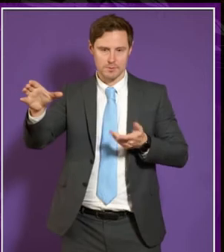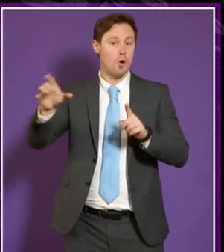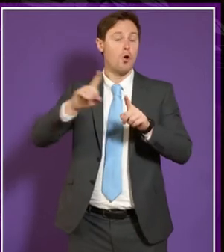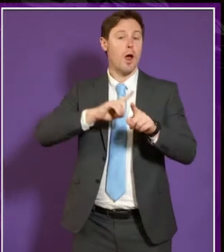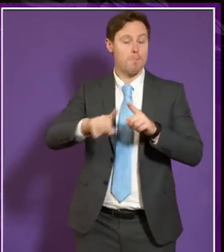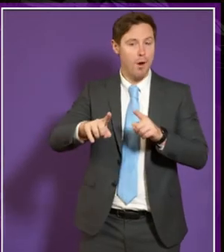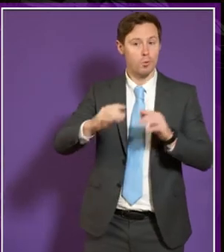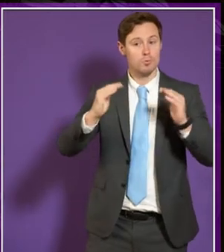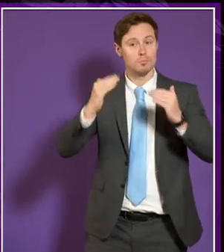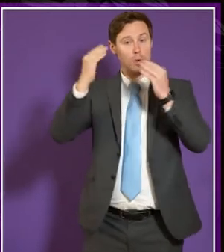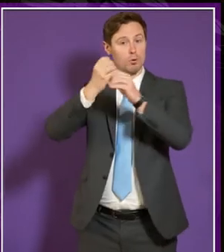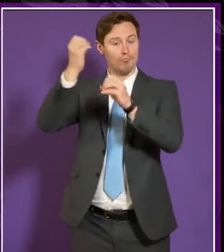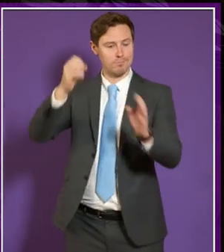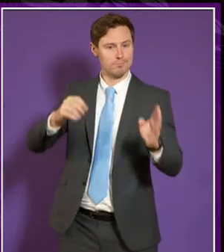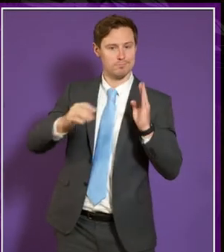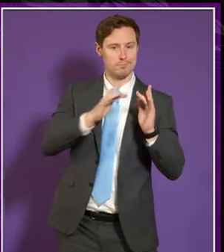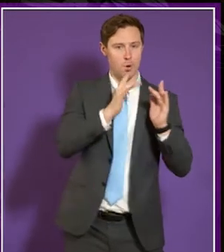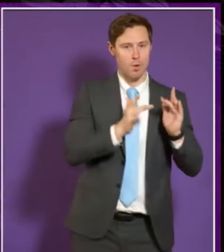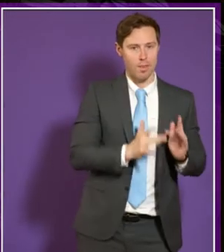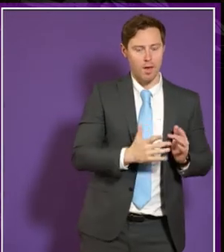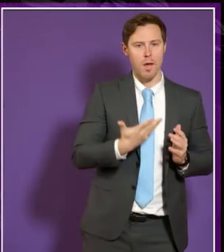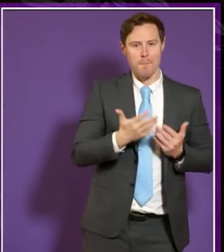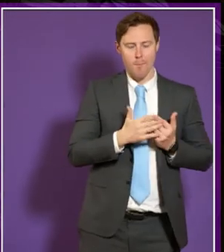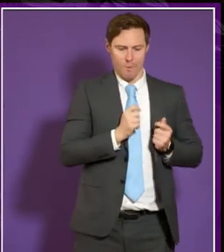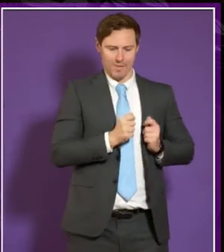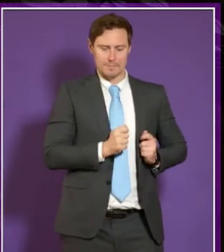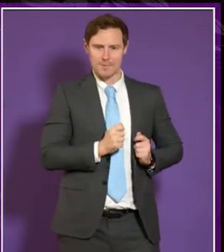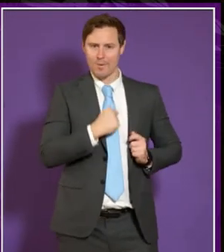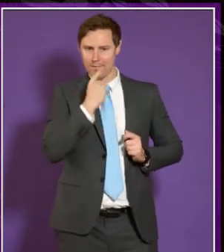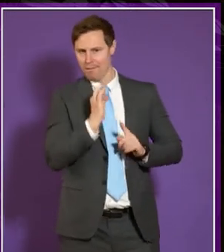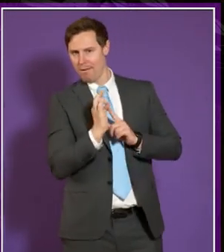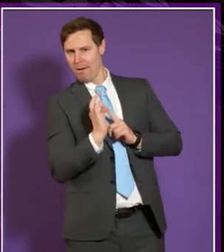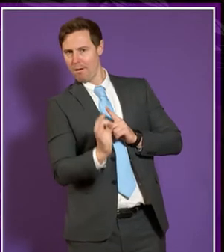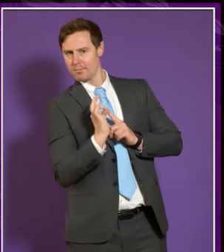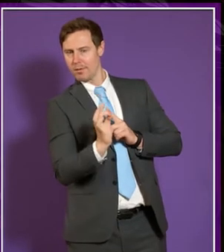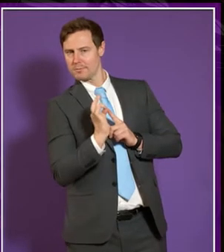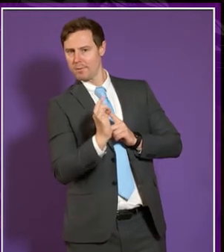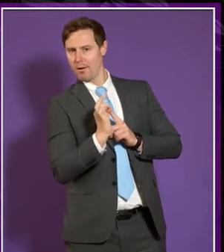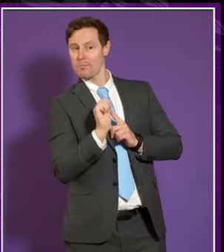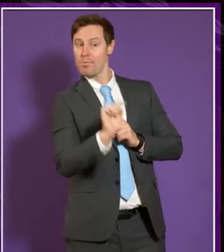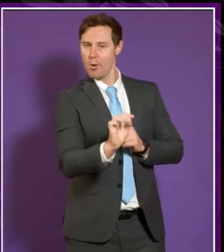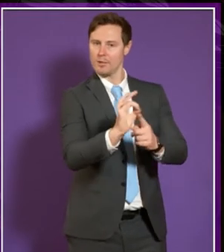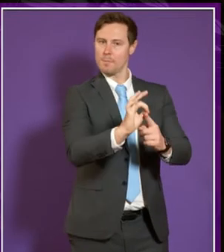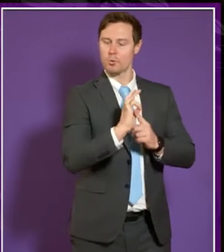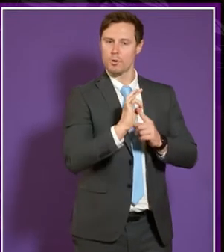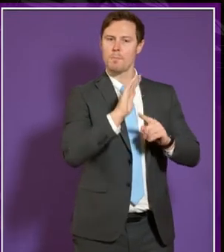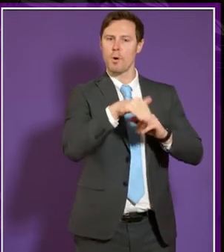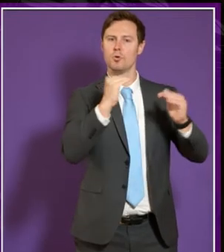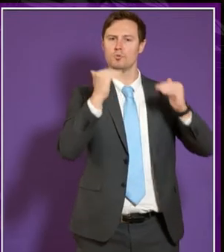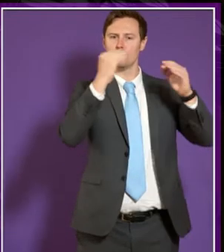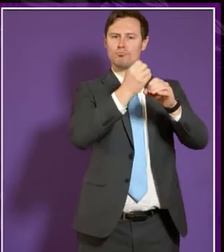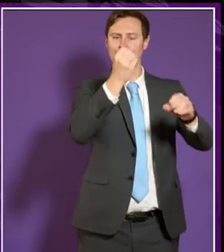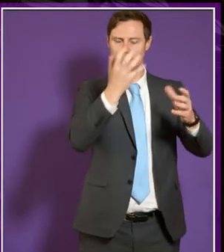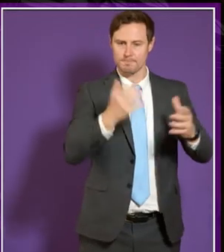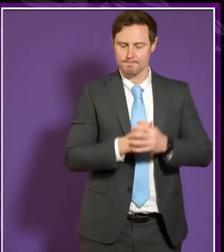we have a lot more flexibility in terms of the questions that we can ask of those types of applicants interestingly